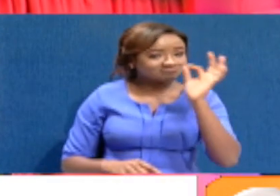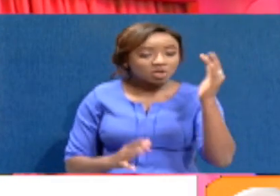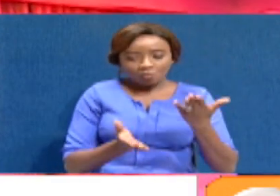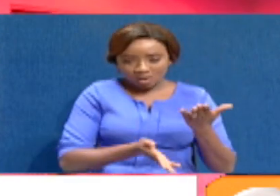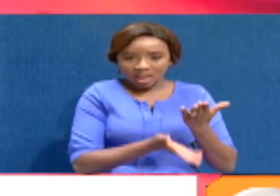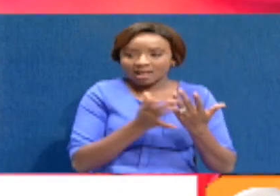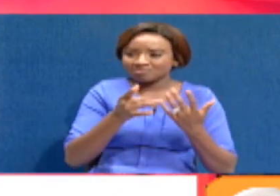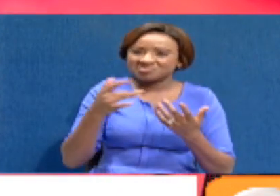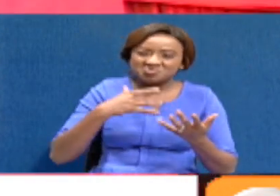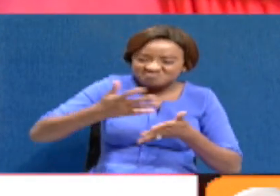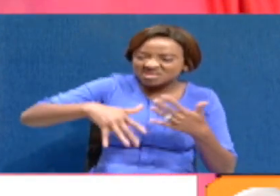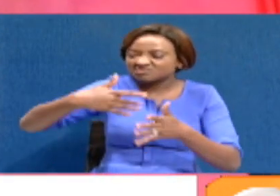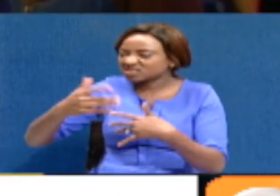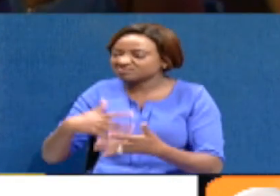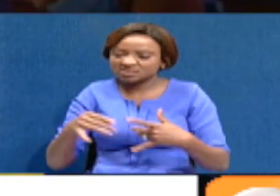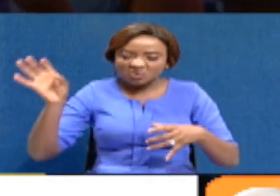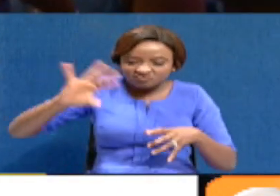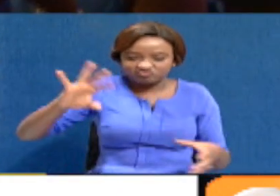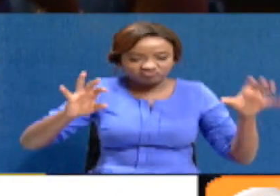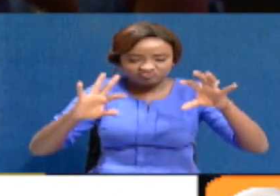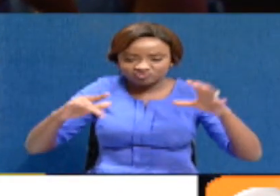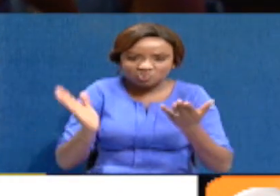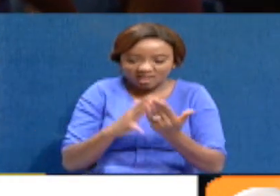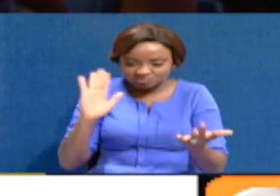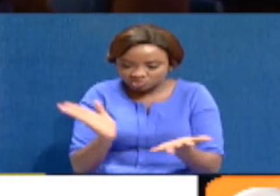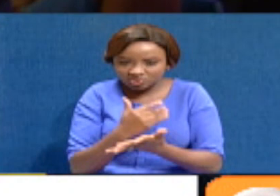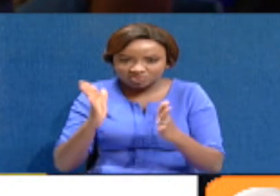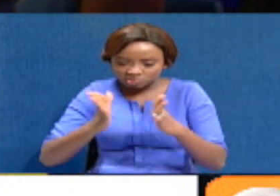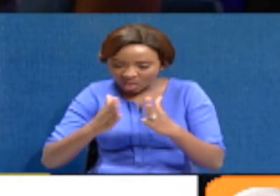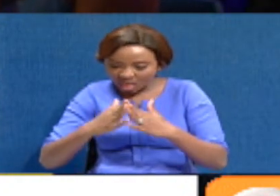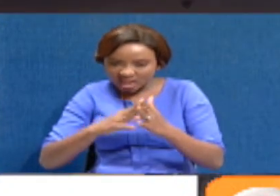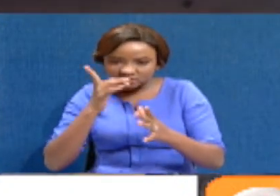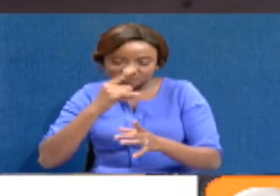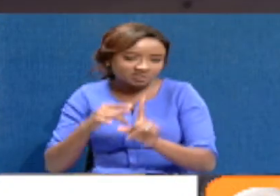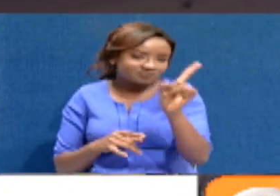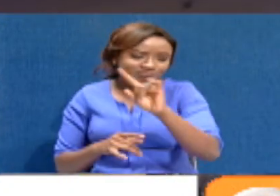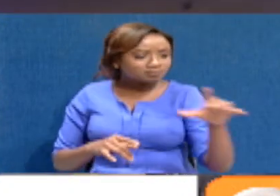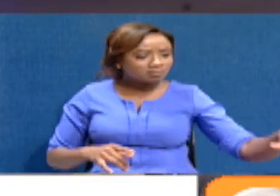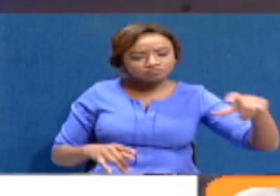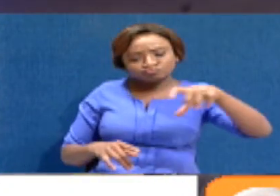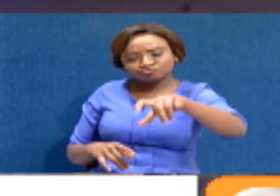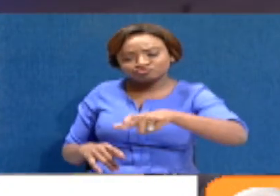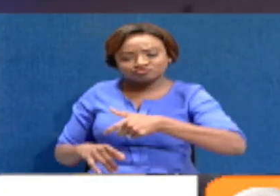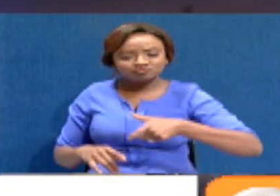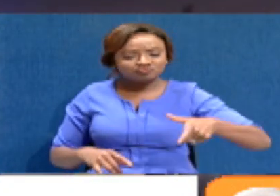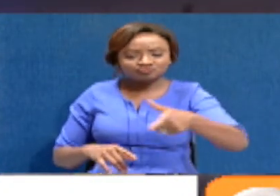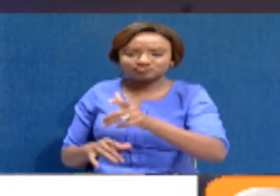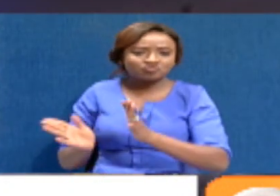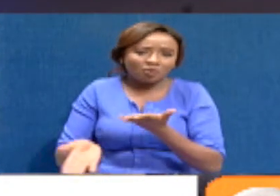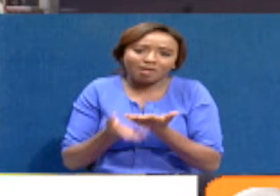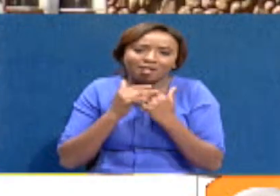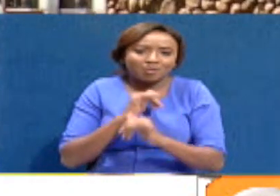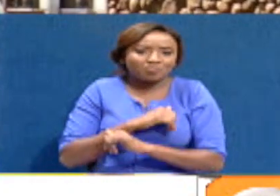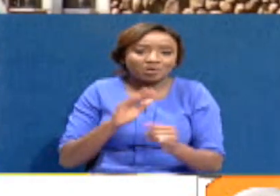trouble of combining various solutions in removal of stains. Tara Hygiene has been touted as key in fighting COVID-19